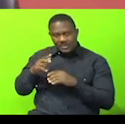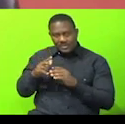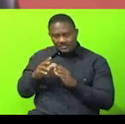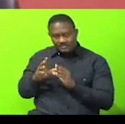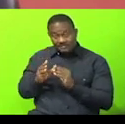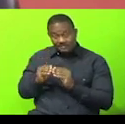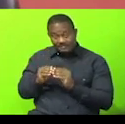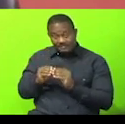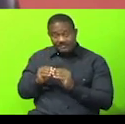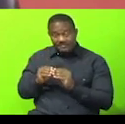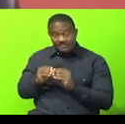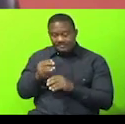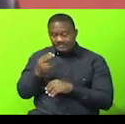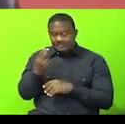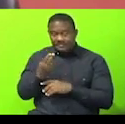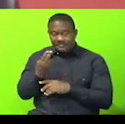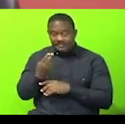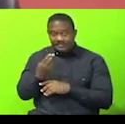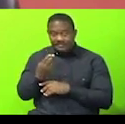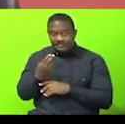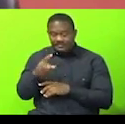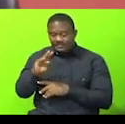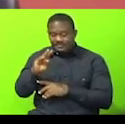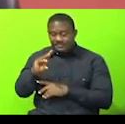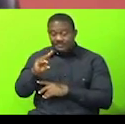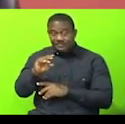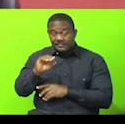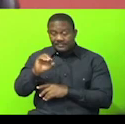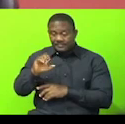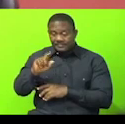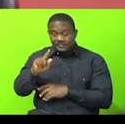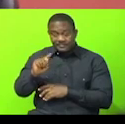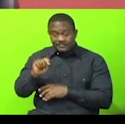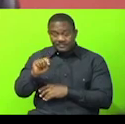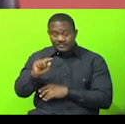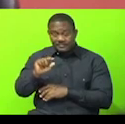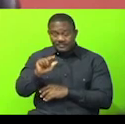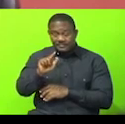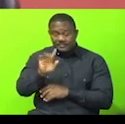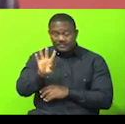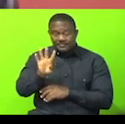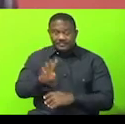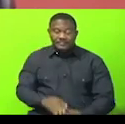dated Thursday, 17th October, 2024.